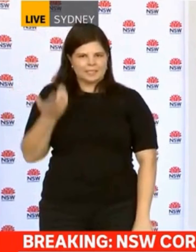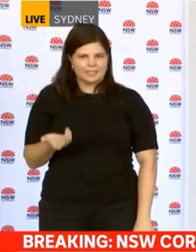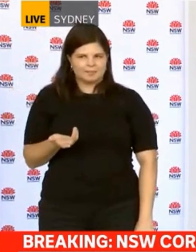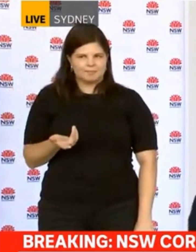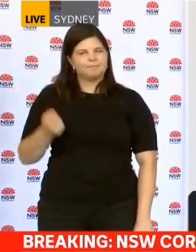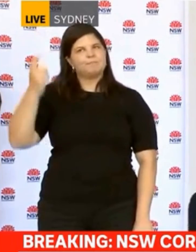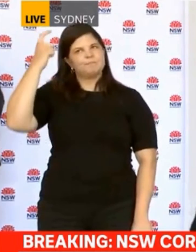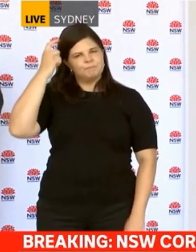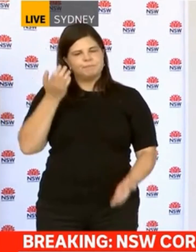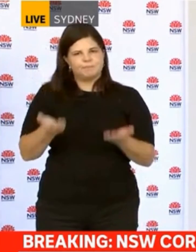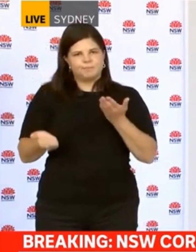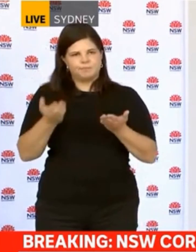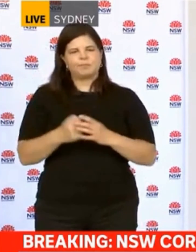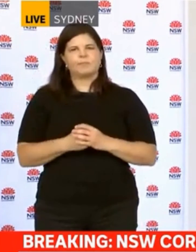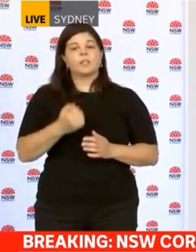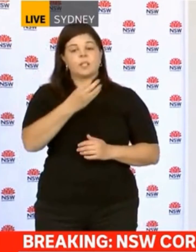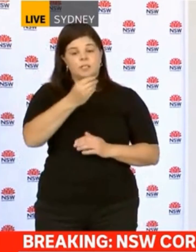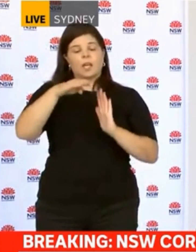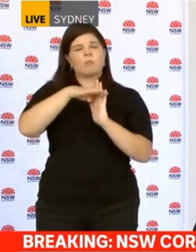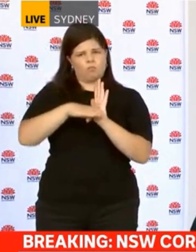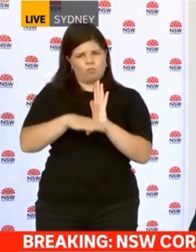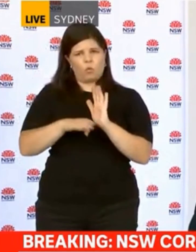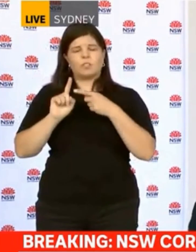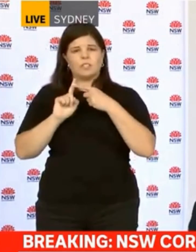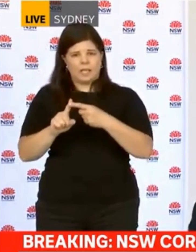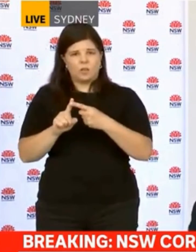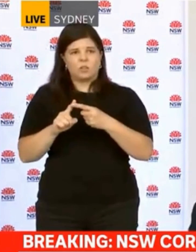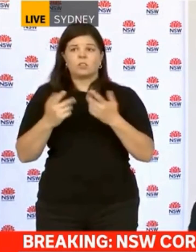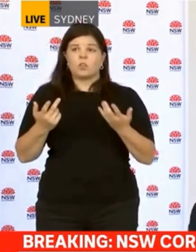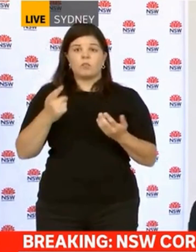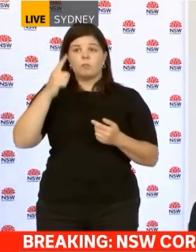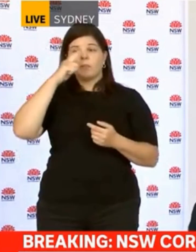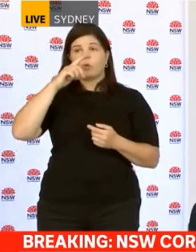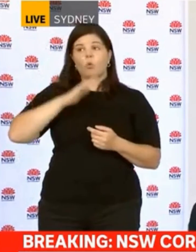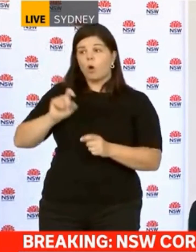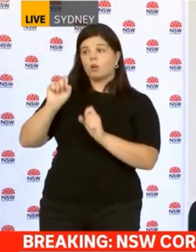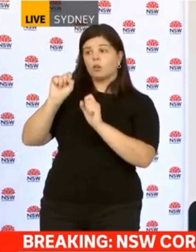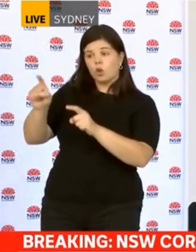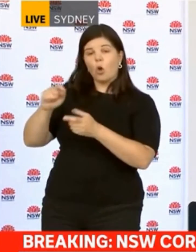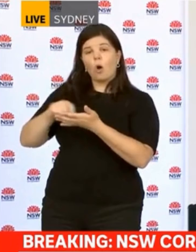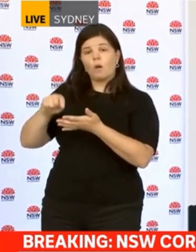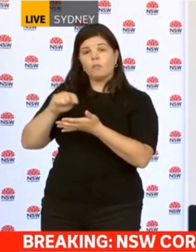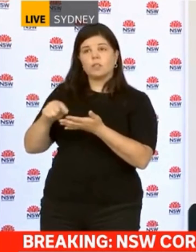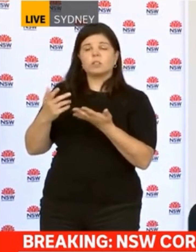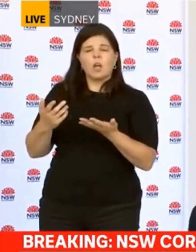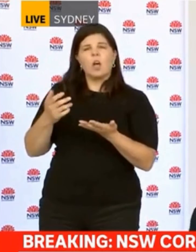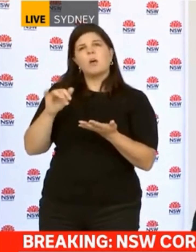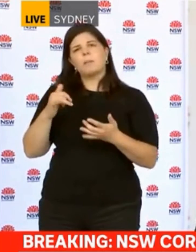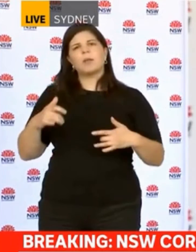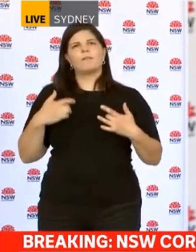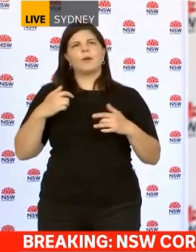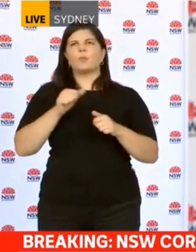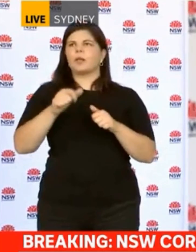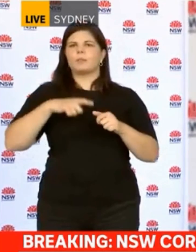we've got certain restrictions in place, that assists people if they want to go into the office. The fact that you have to wear a mask on